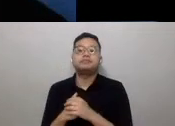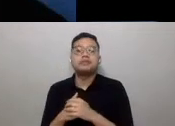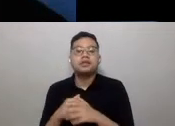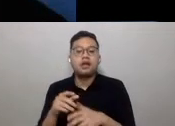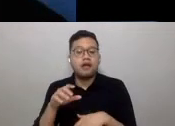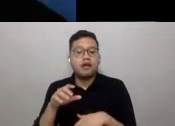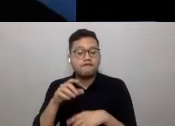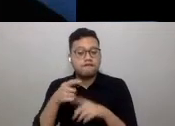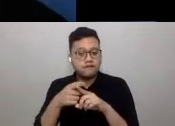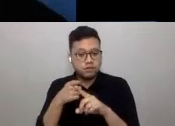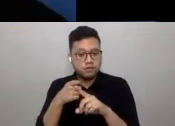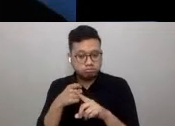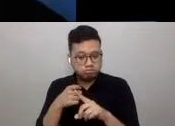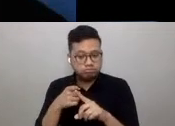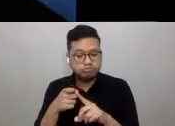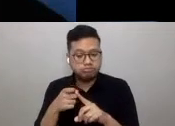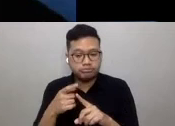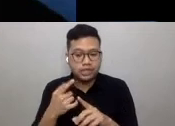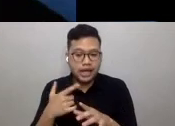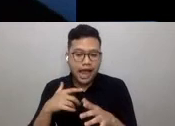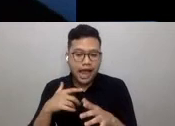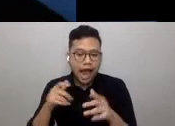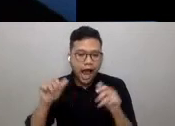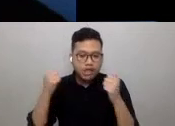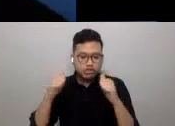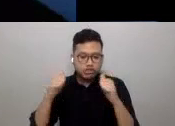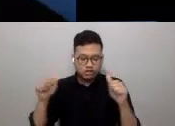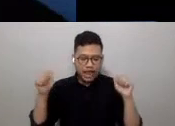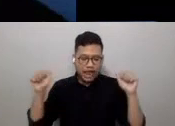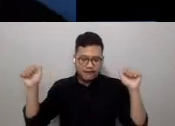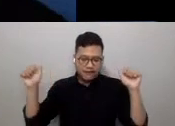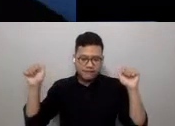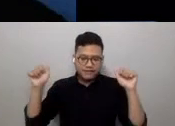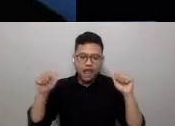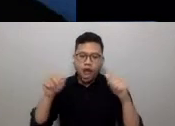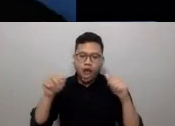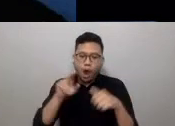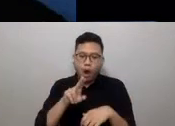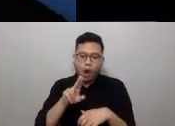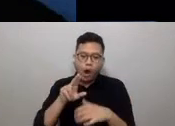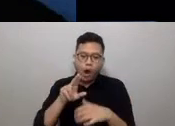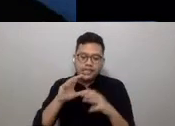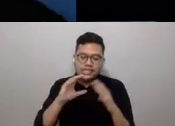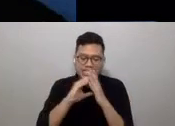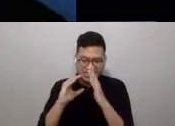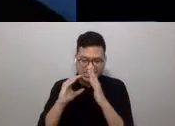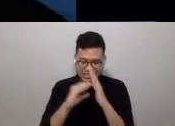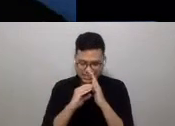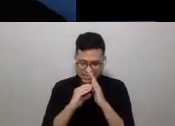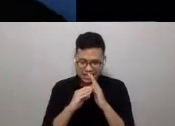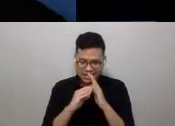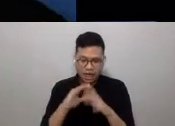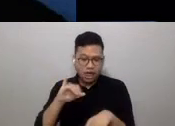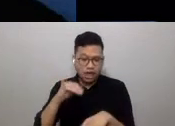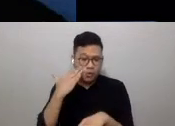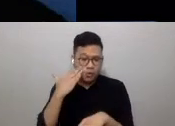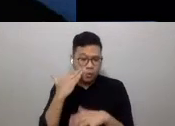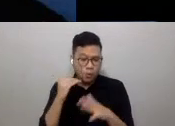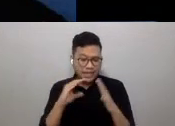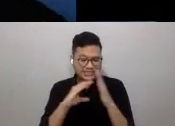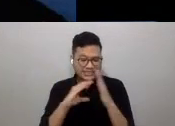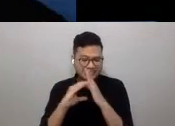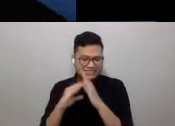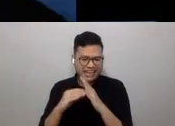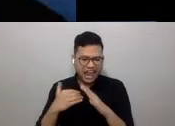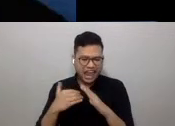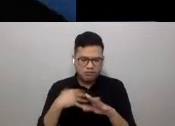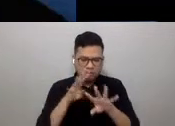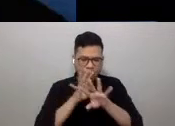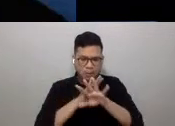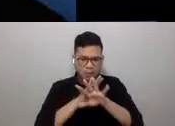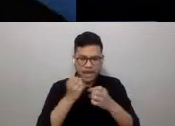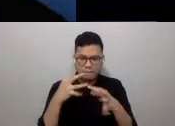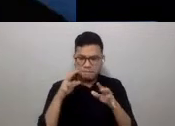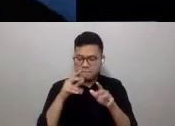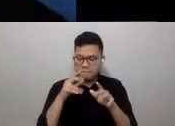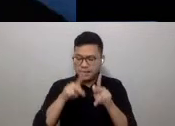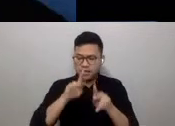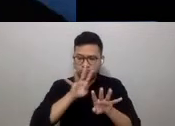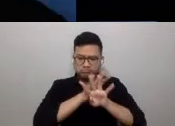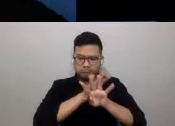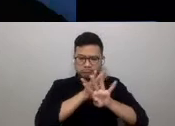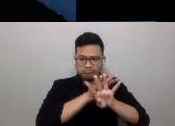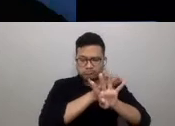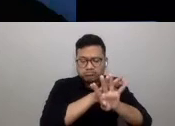proximity achieves that element of urbanity. This is why cities have densified for centuries to achieve